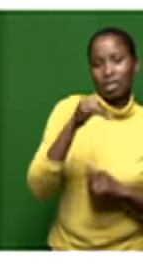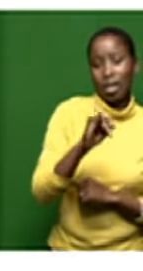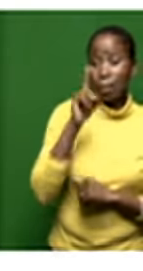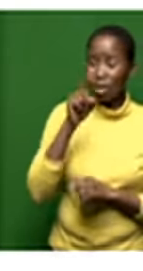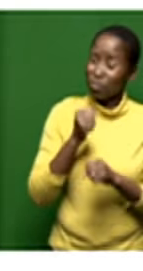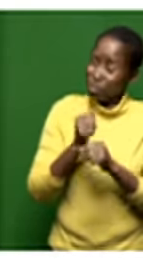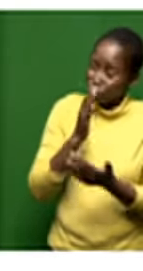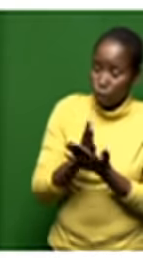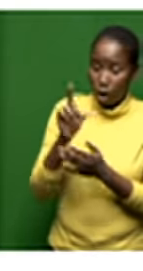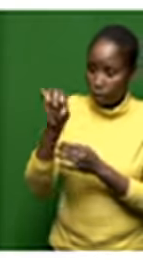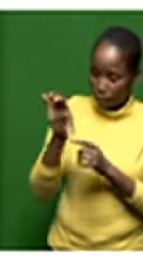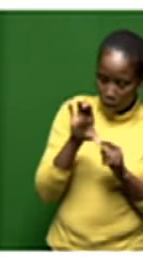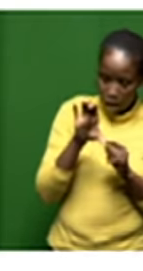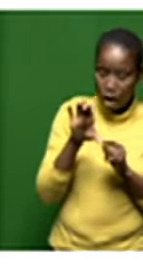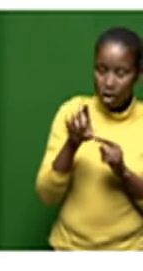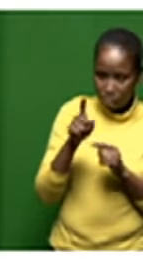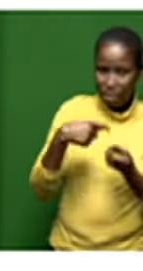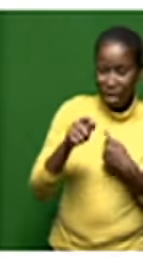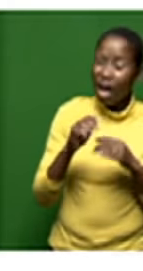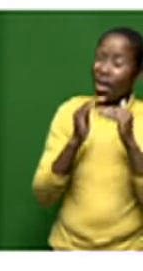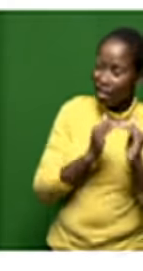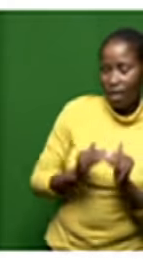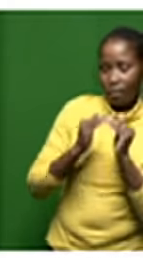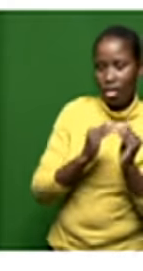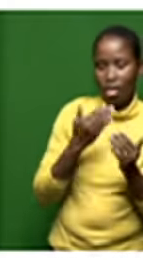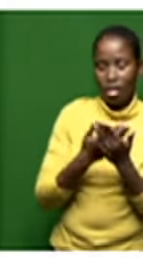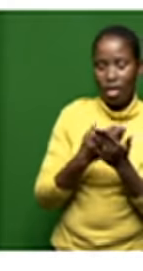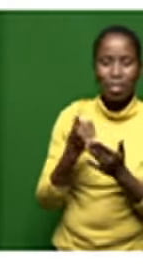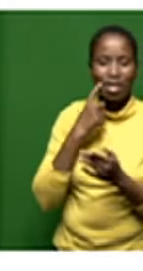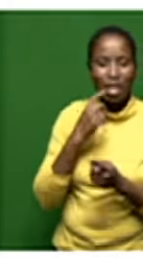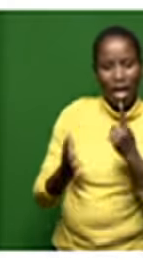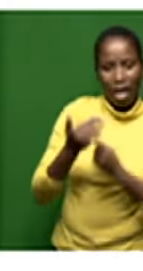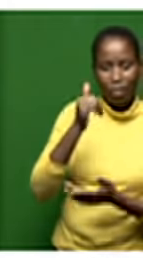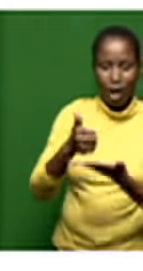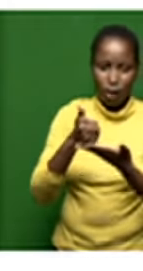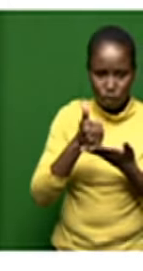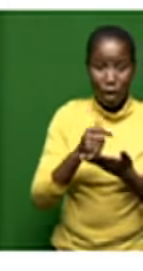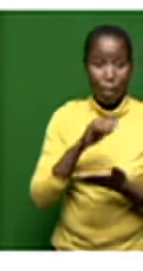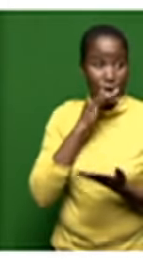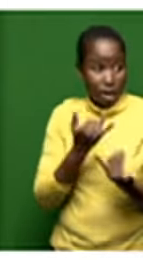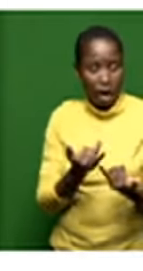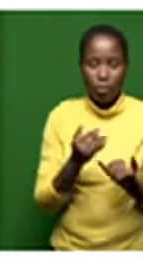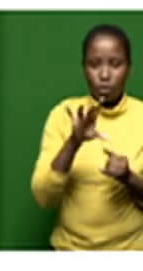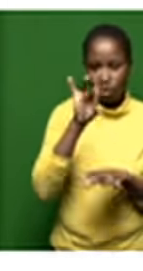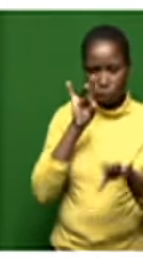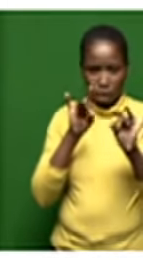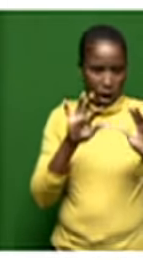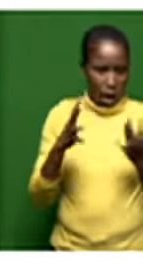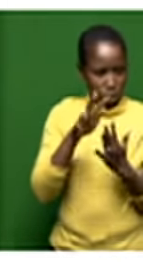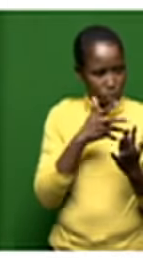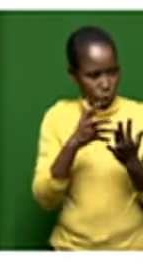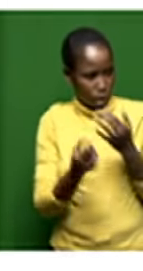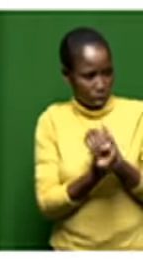it goes the extra mile and that's why we've been very prudent in choosing the routes that we've provided on our schedule as it